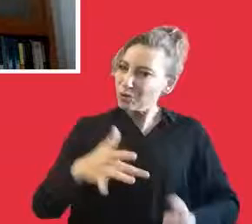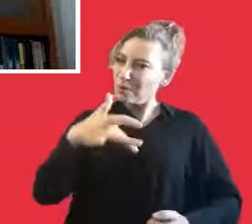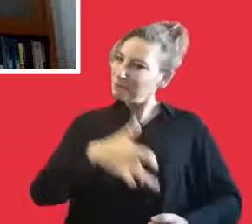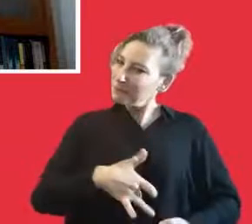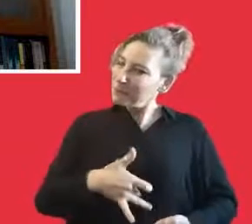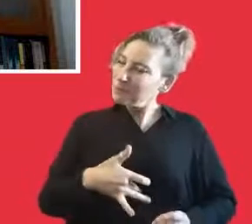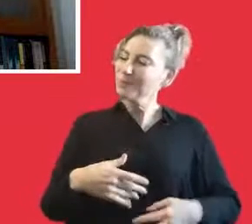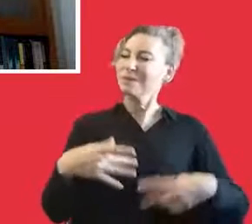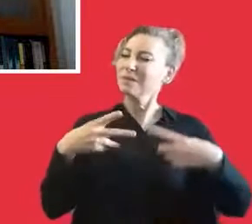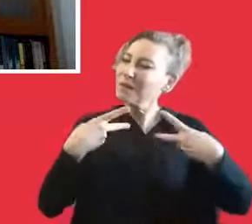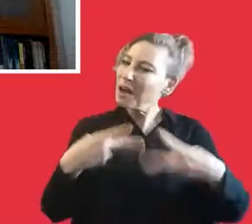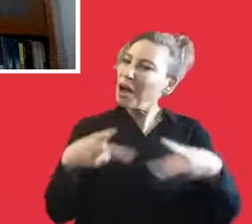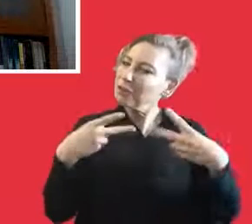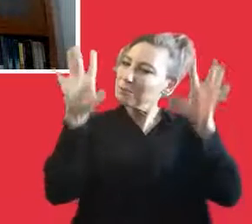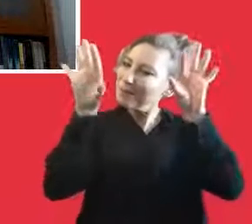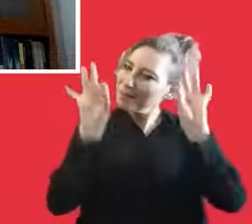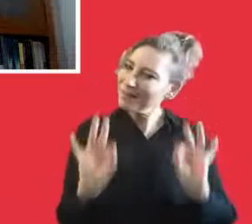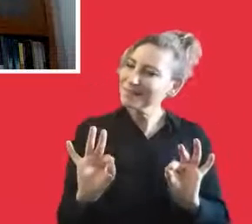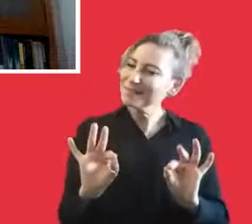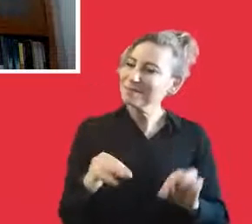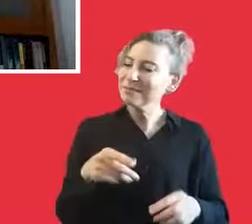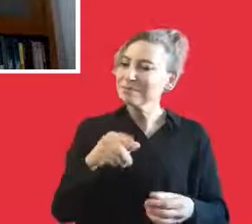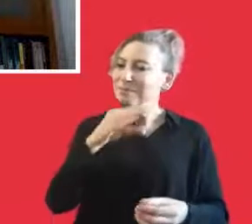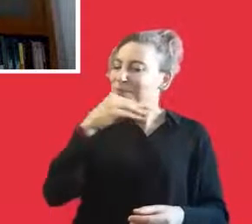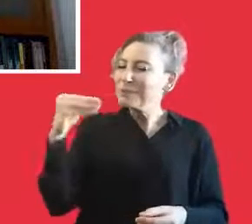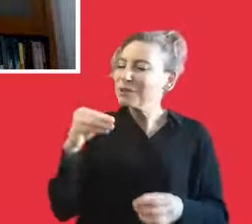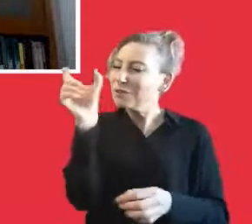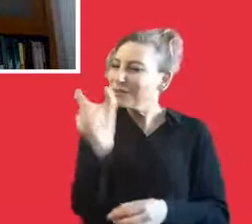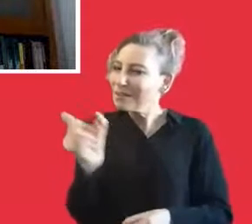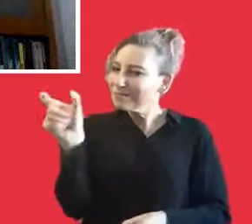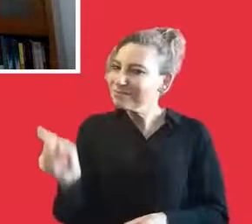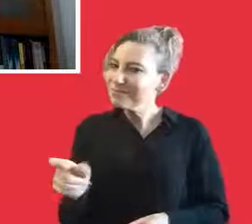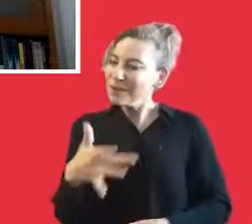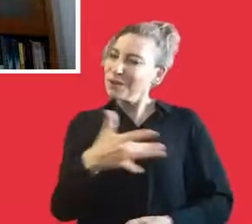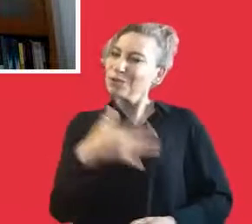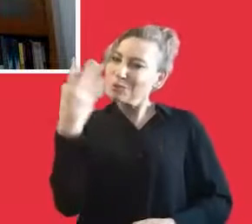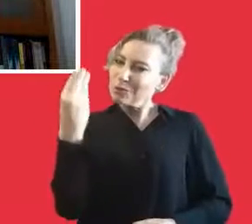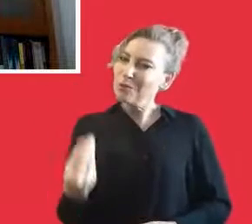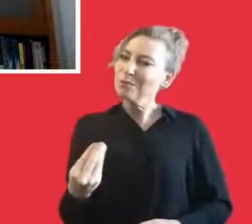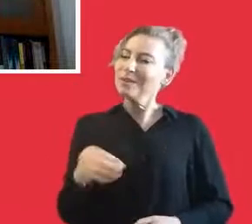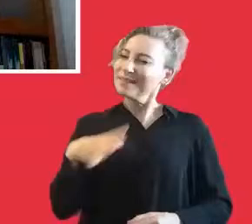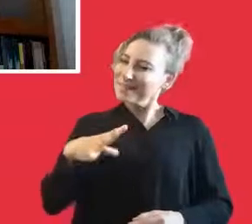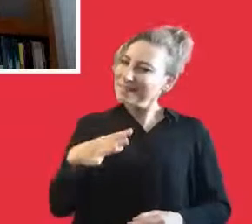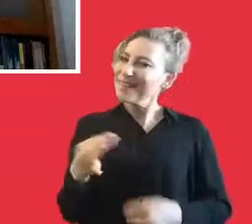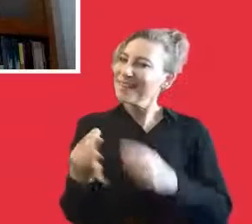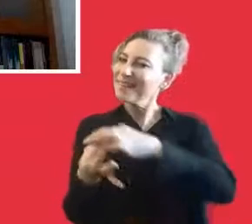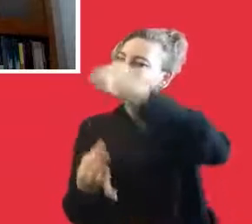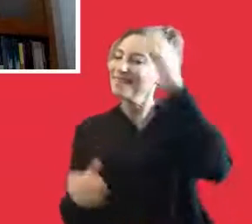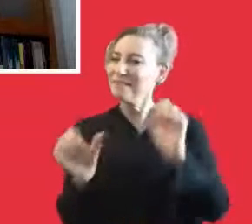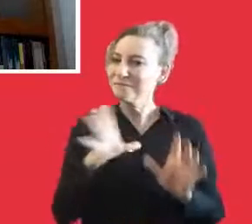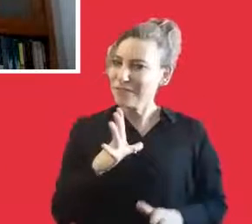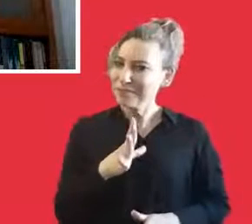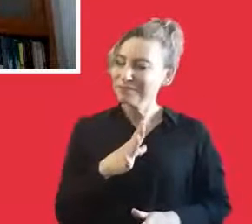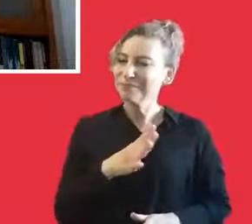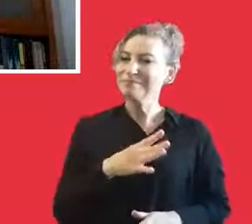rehearsals, in all our backstage, it's all open to you. There are millions of actors and actresses, and they're very happy to be